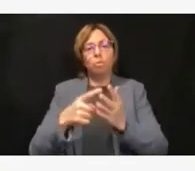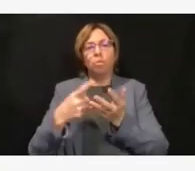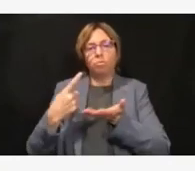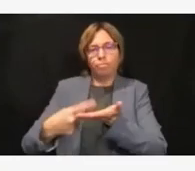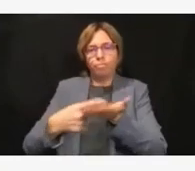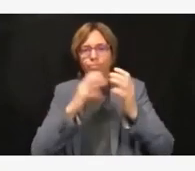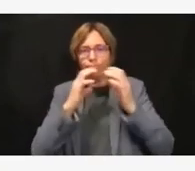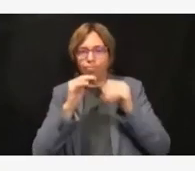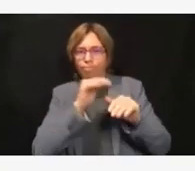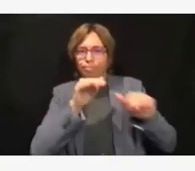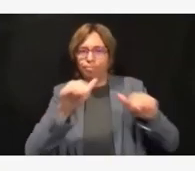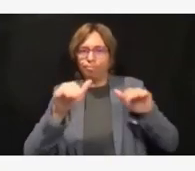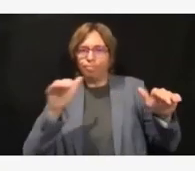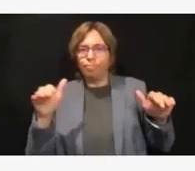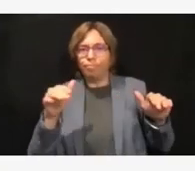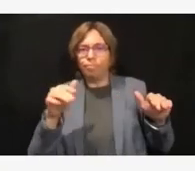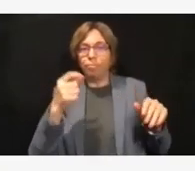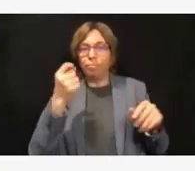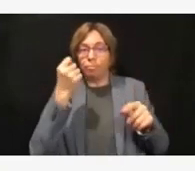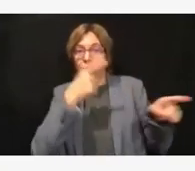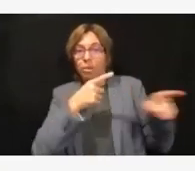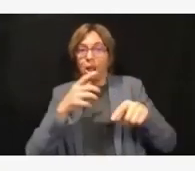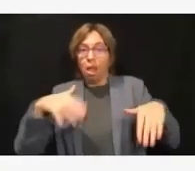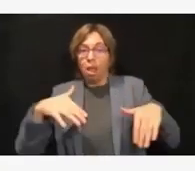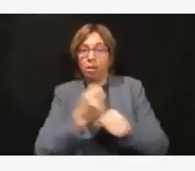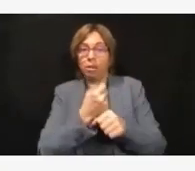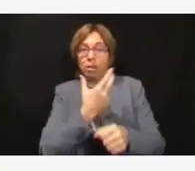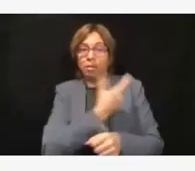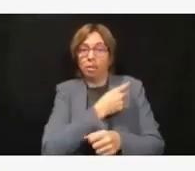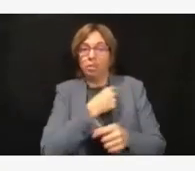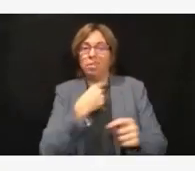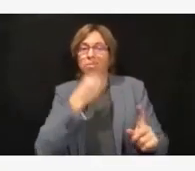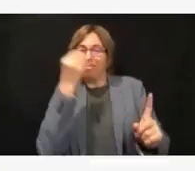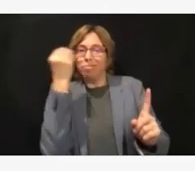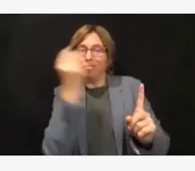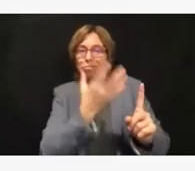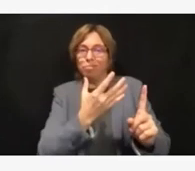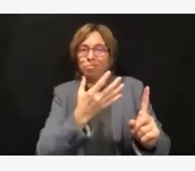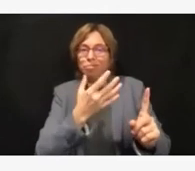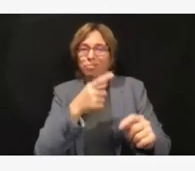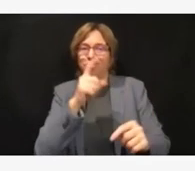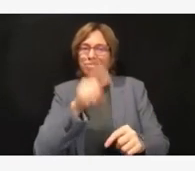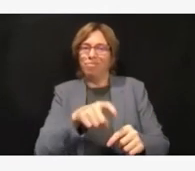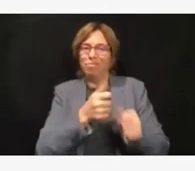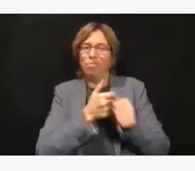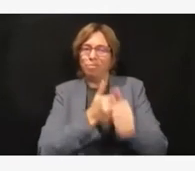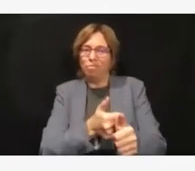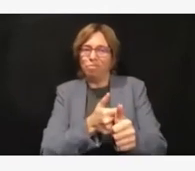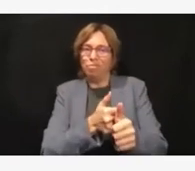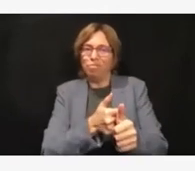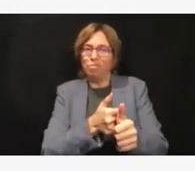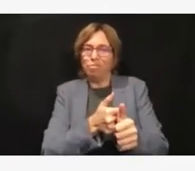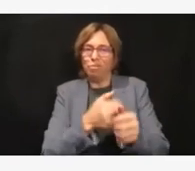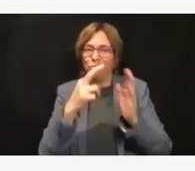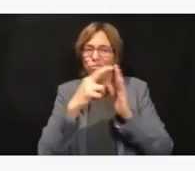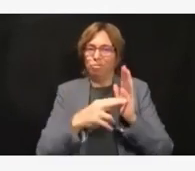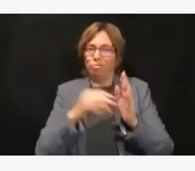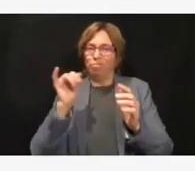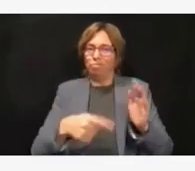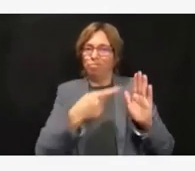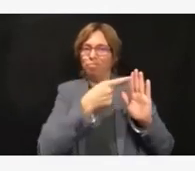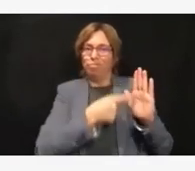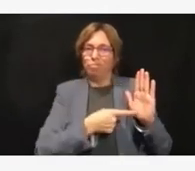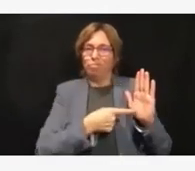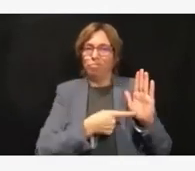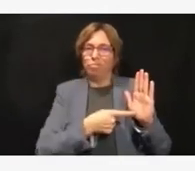noncompliant, that you're noncompliant and we need you to comply. And the period of time within which they're going to